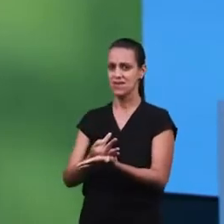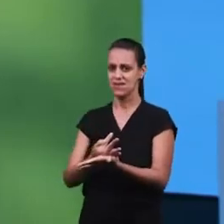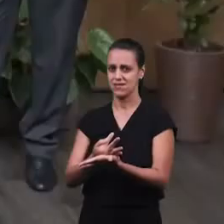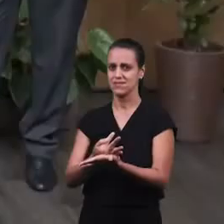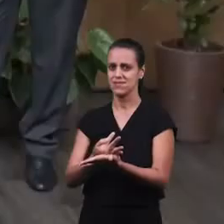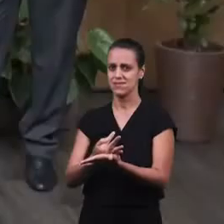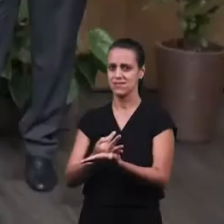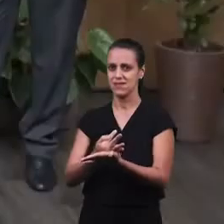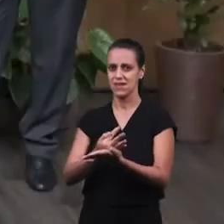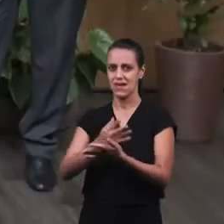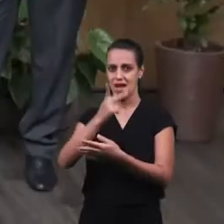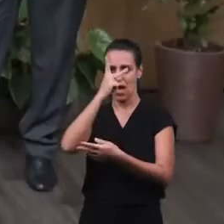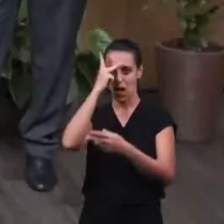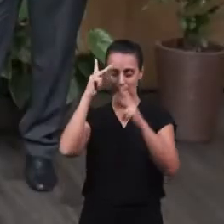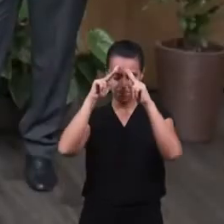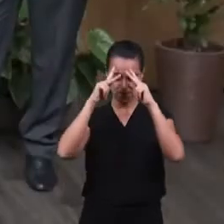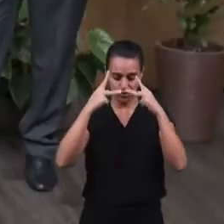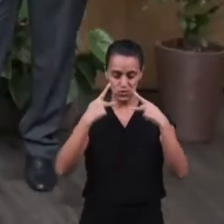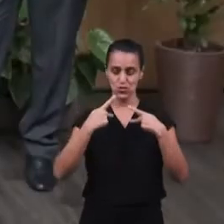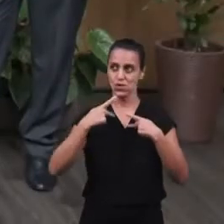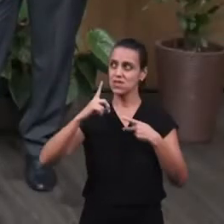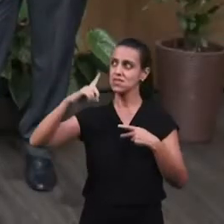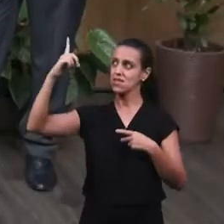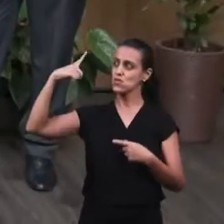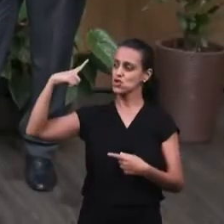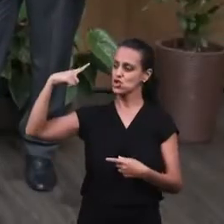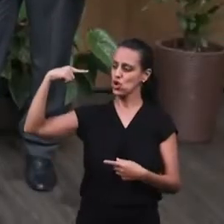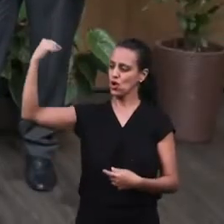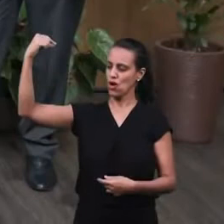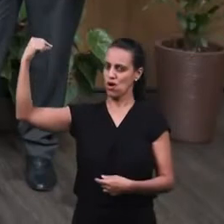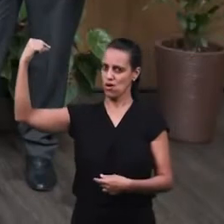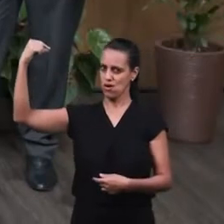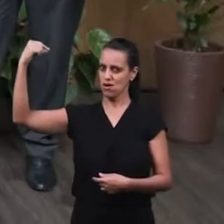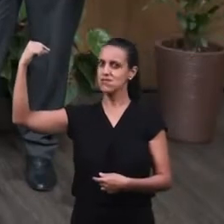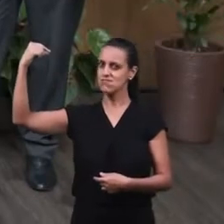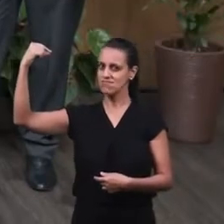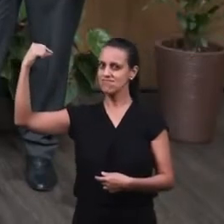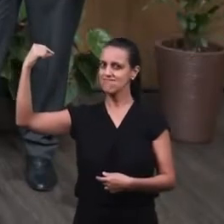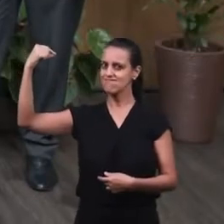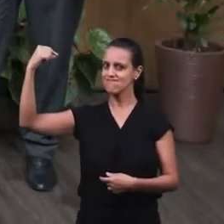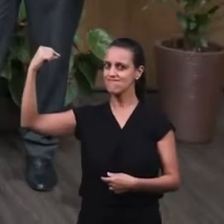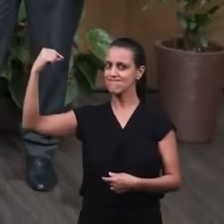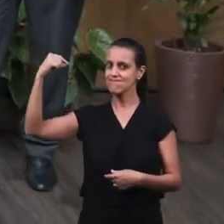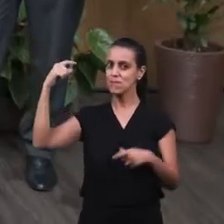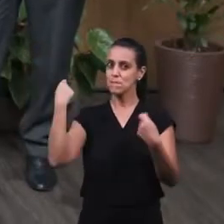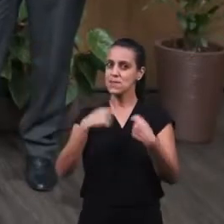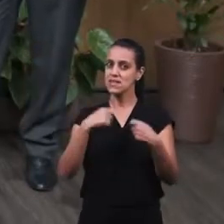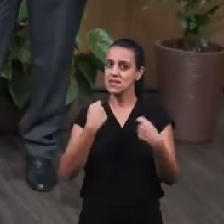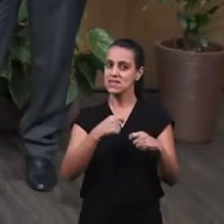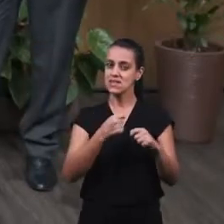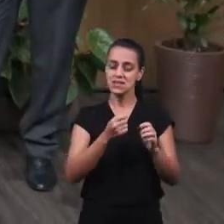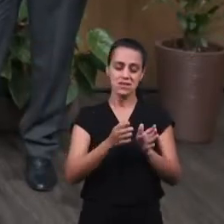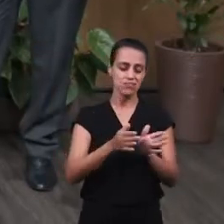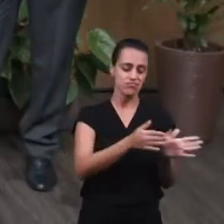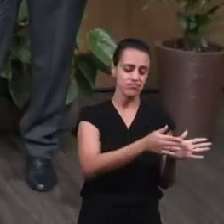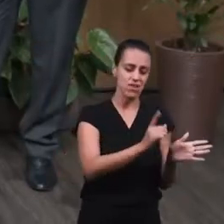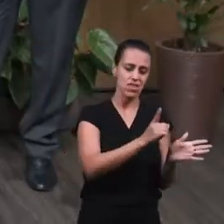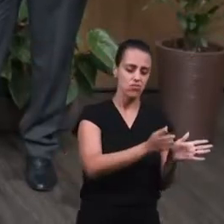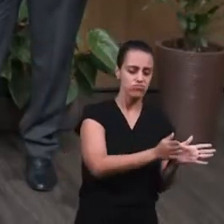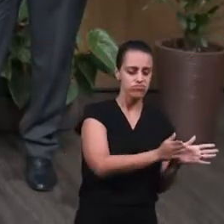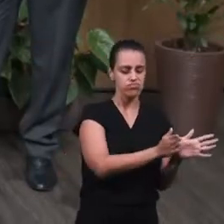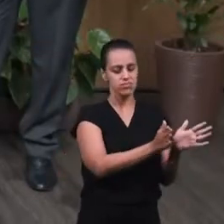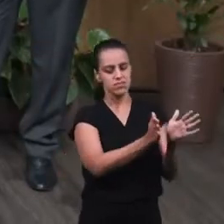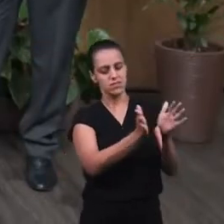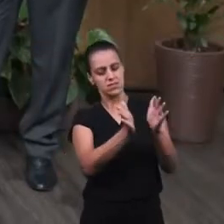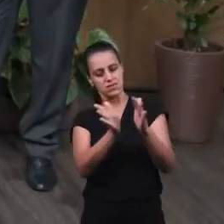faith men are elected by God the Father in sanctification of the Spirit, the